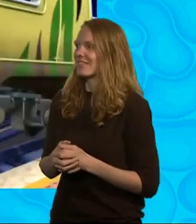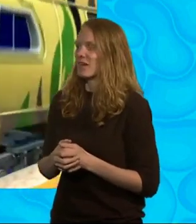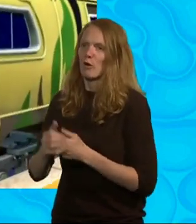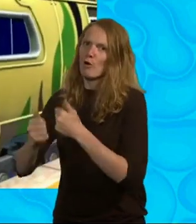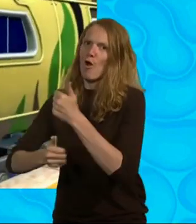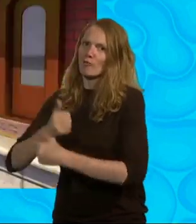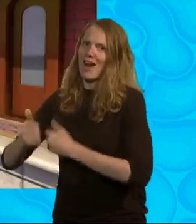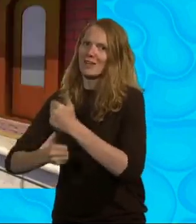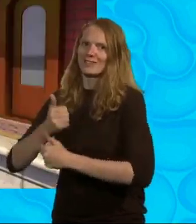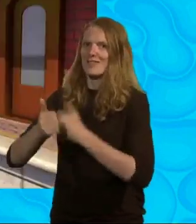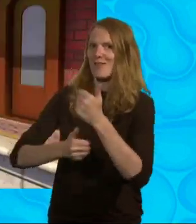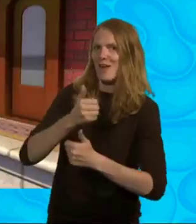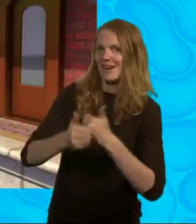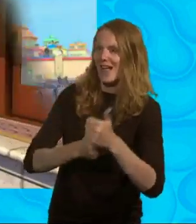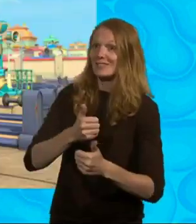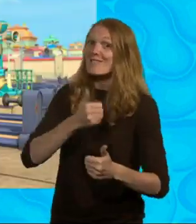Excellent! Yay!